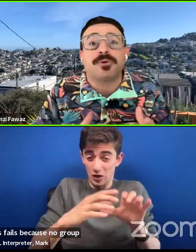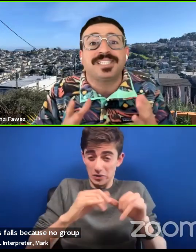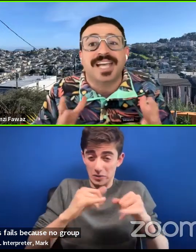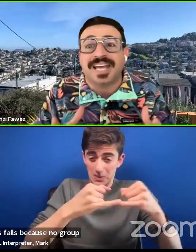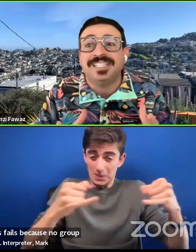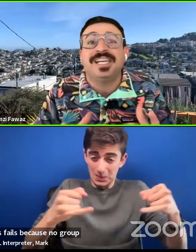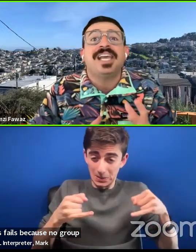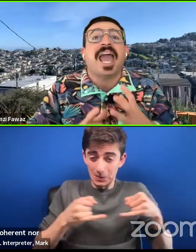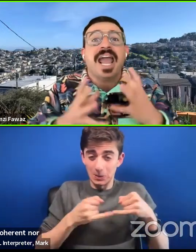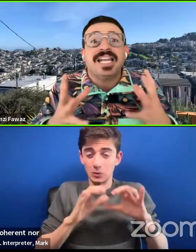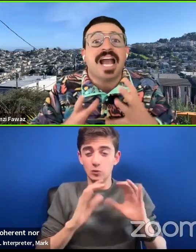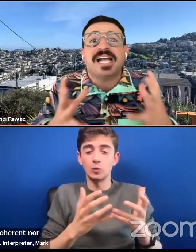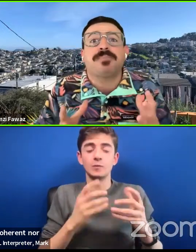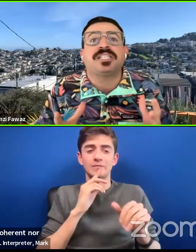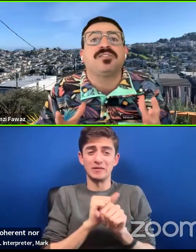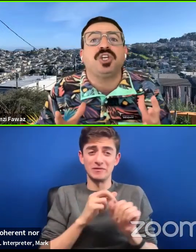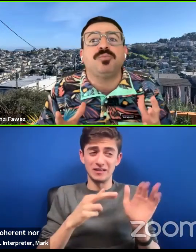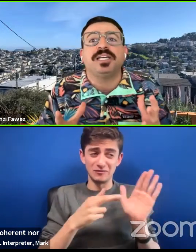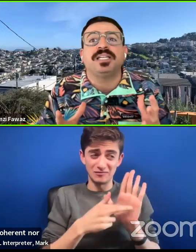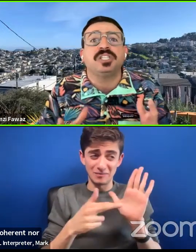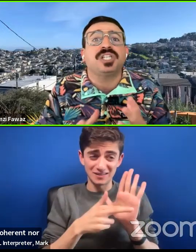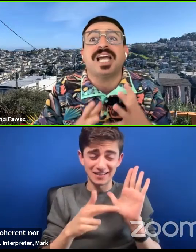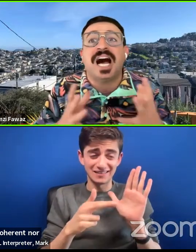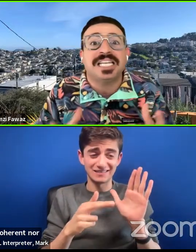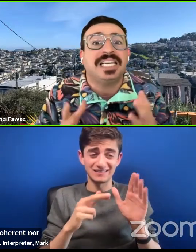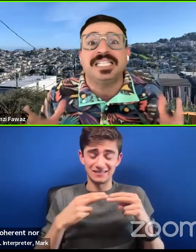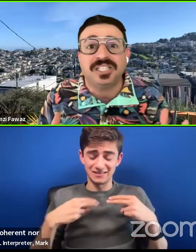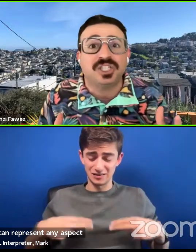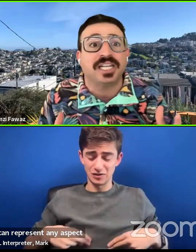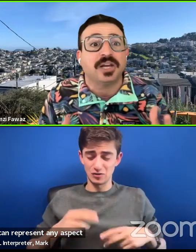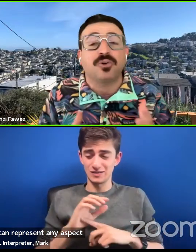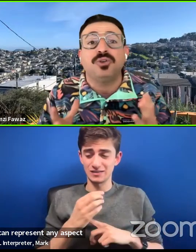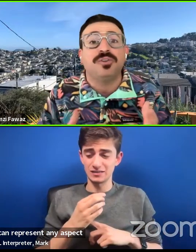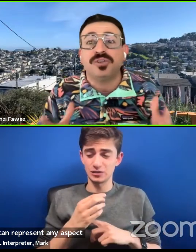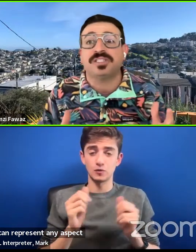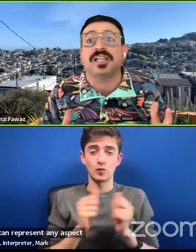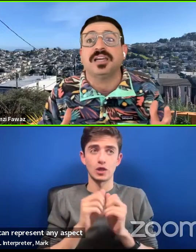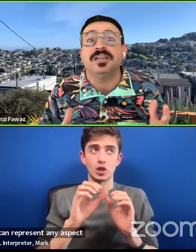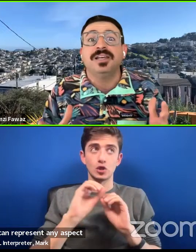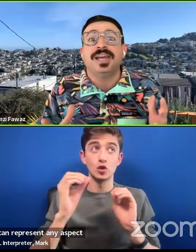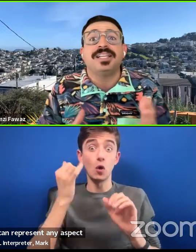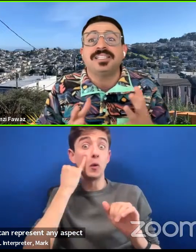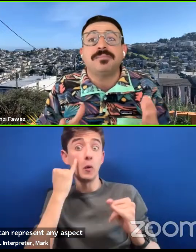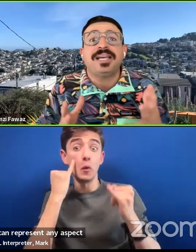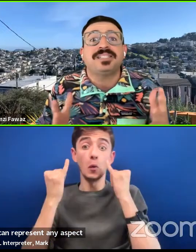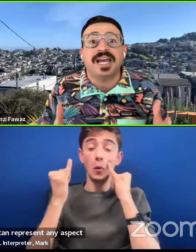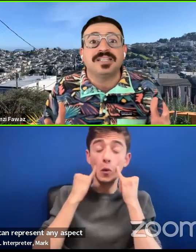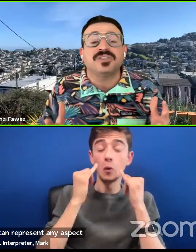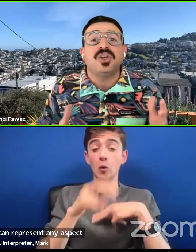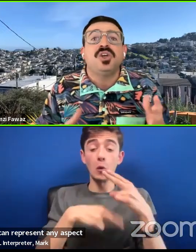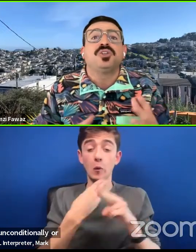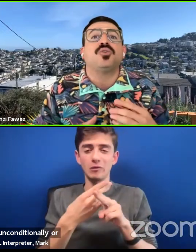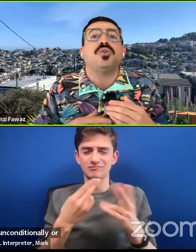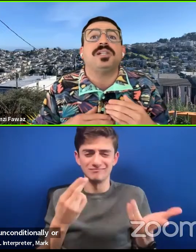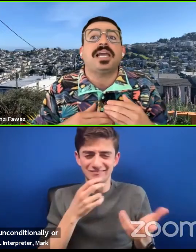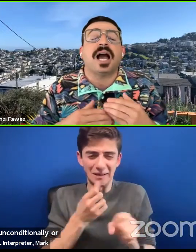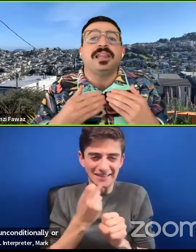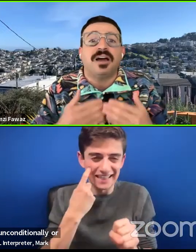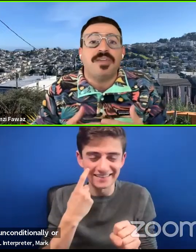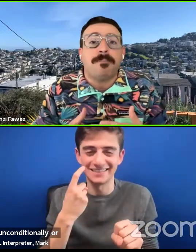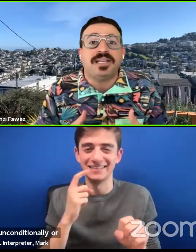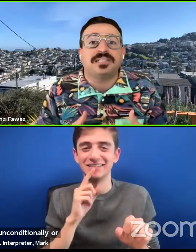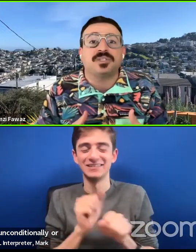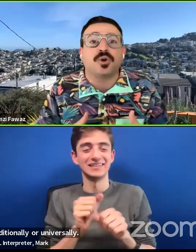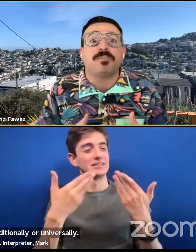can represent any aspect of the human condition unconditionally or universally. It doesn't make sense. So,